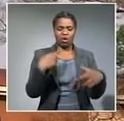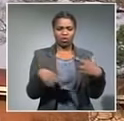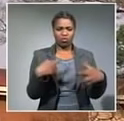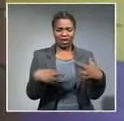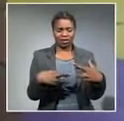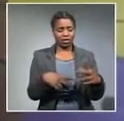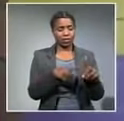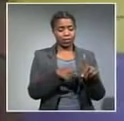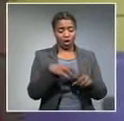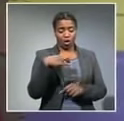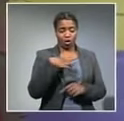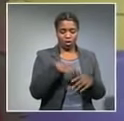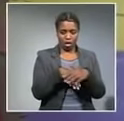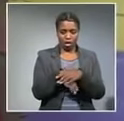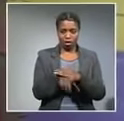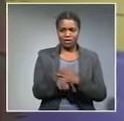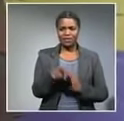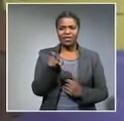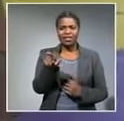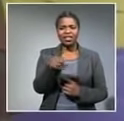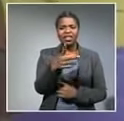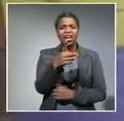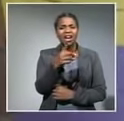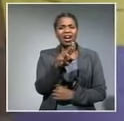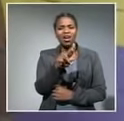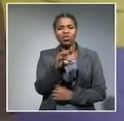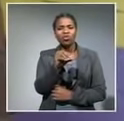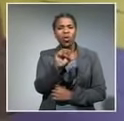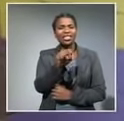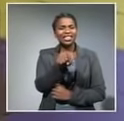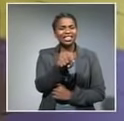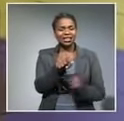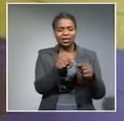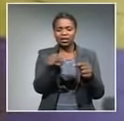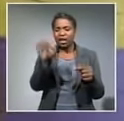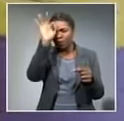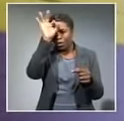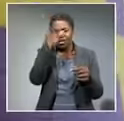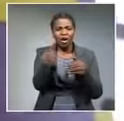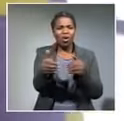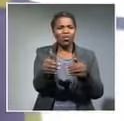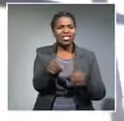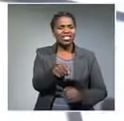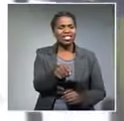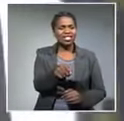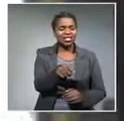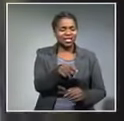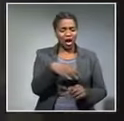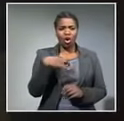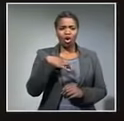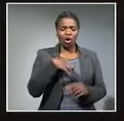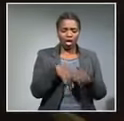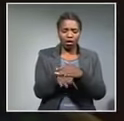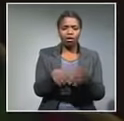and that dross is just a little over a kilometer from the police station here in Silverton ENCA spoken to a